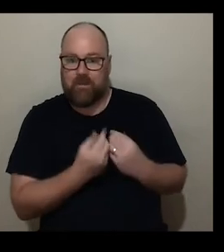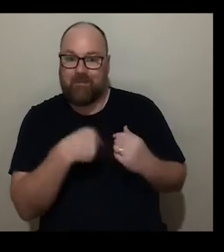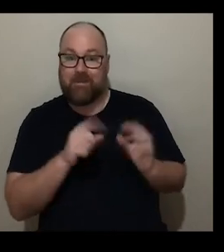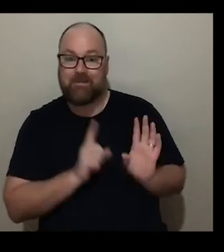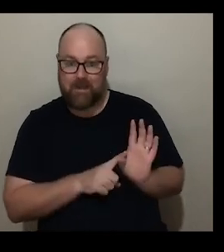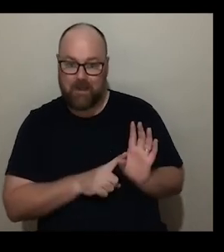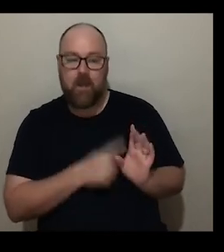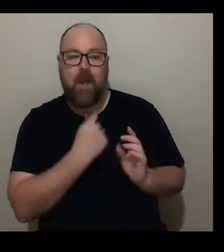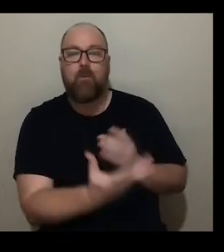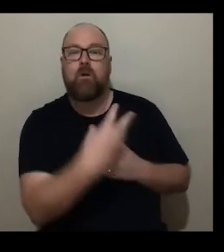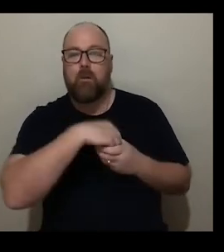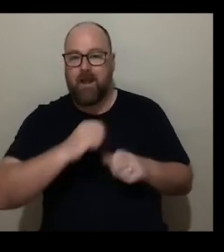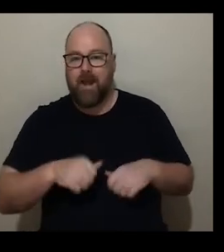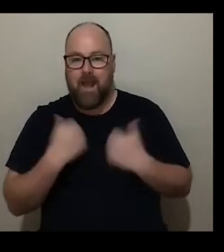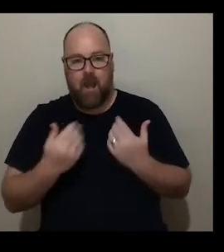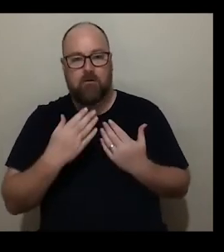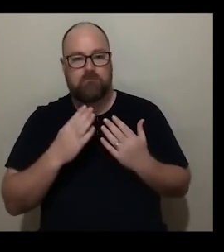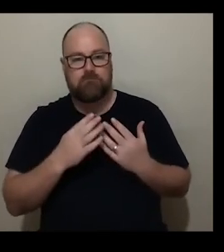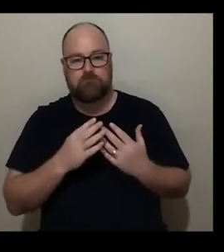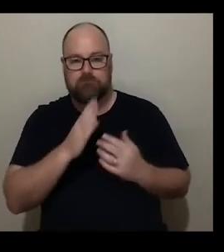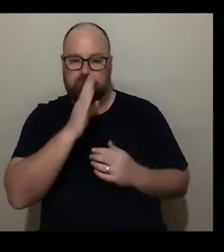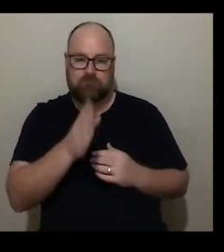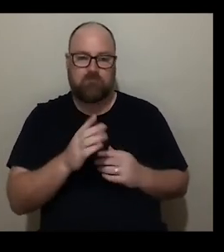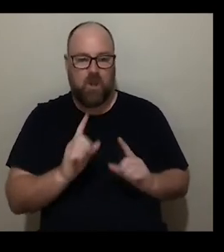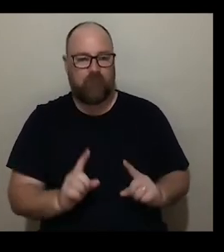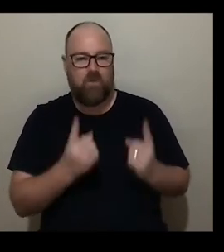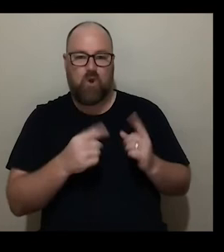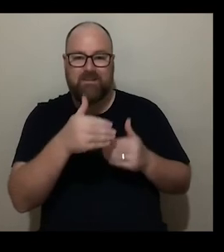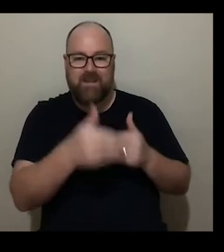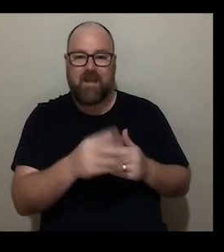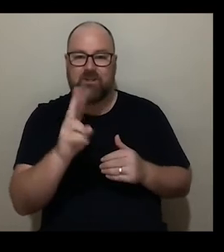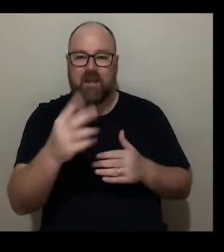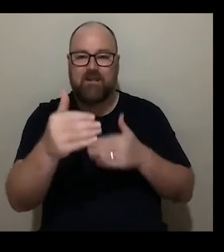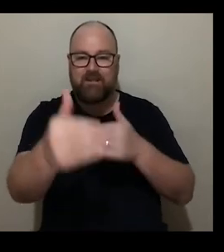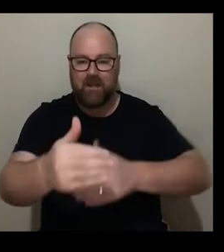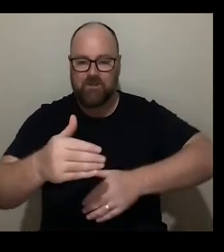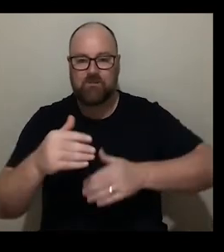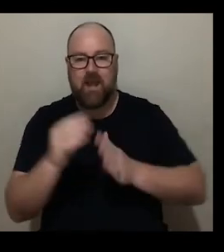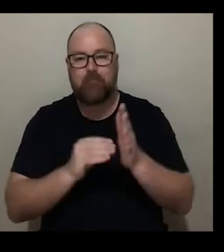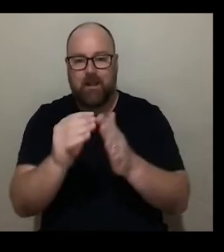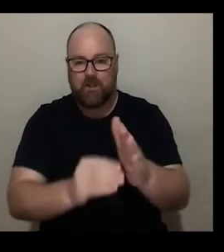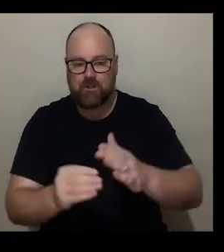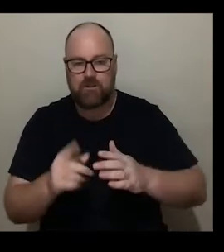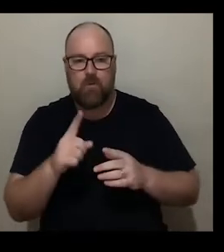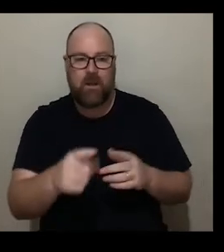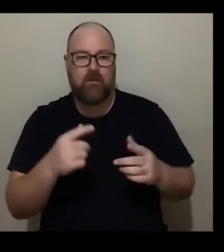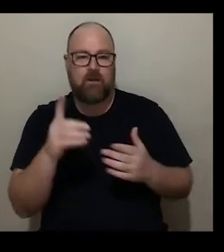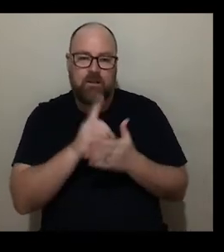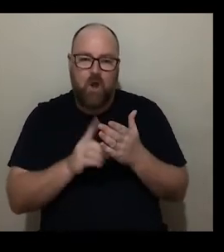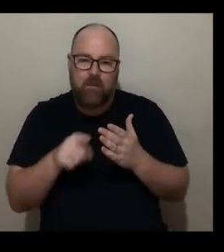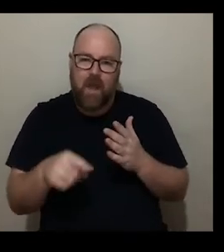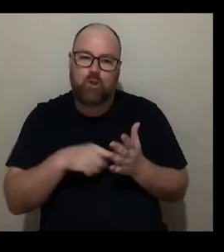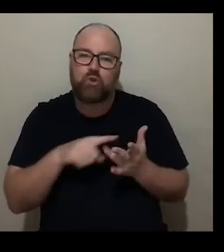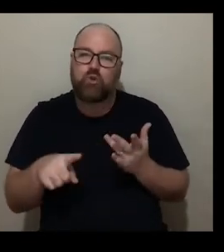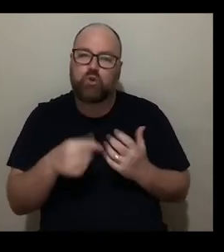will come into the traditional model in terms of our first stage and second stage applications which has been designed to support kind of the